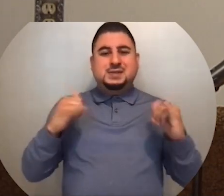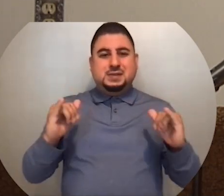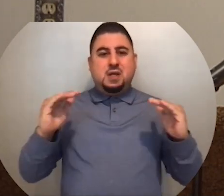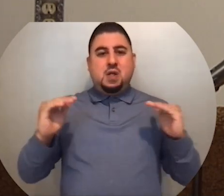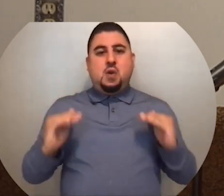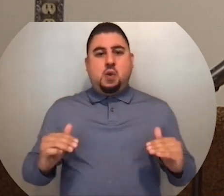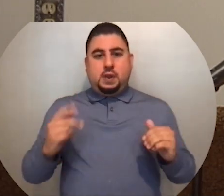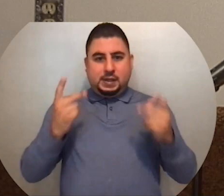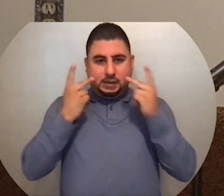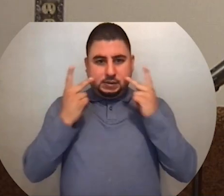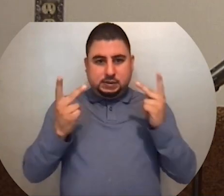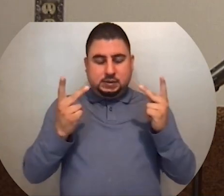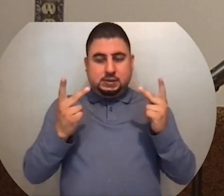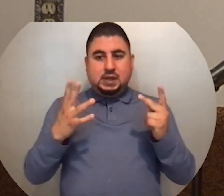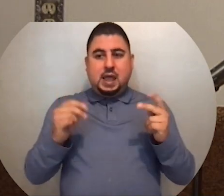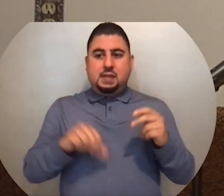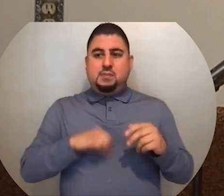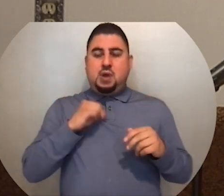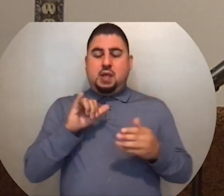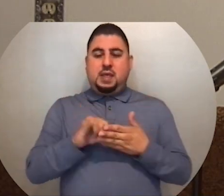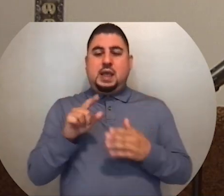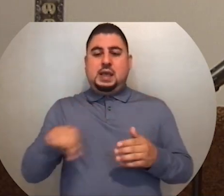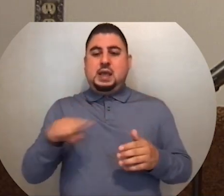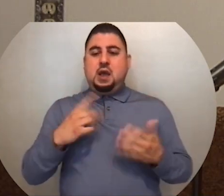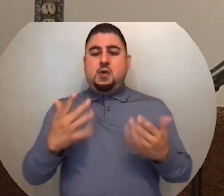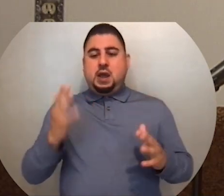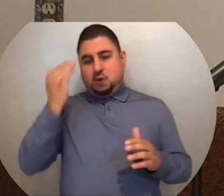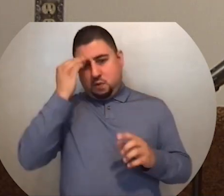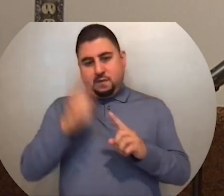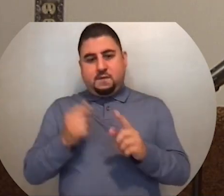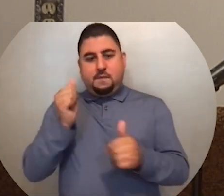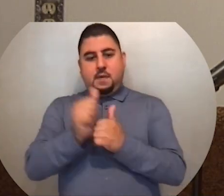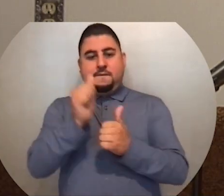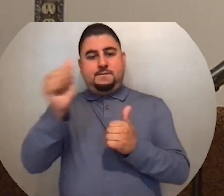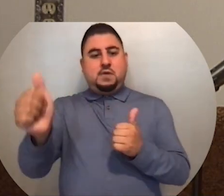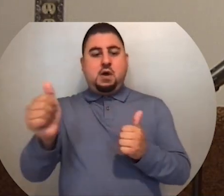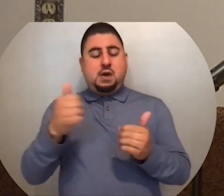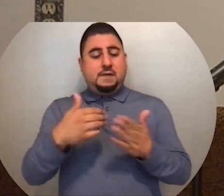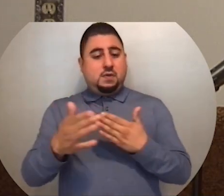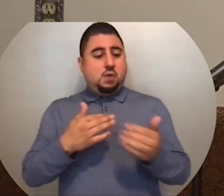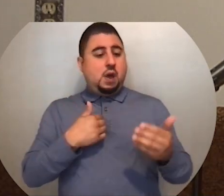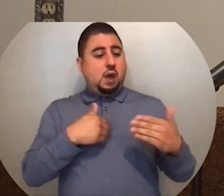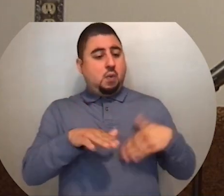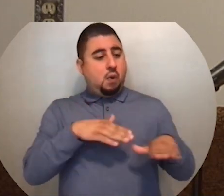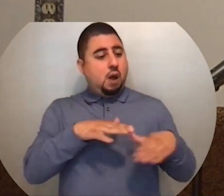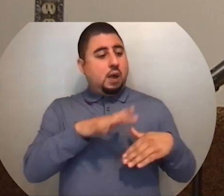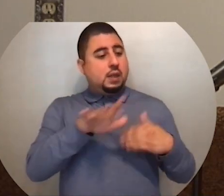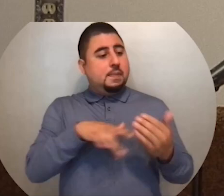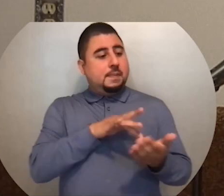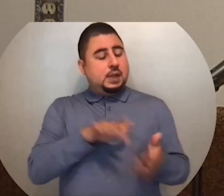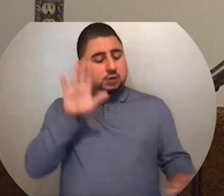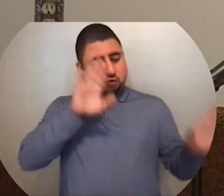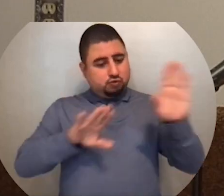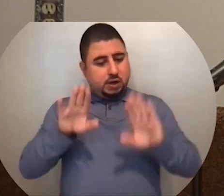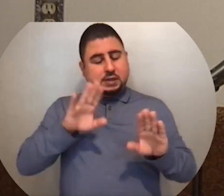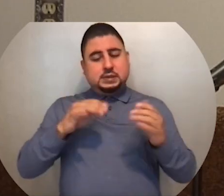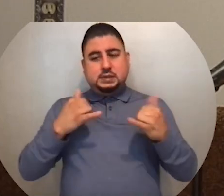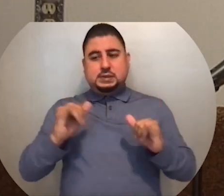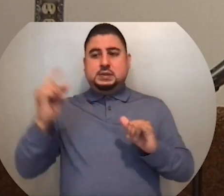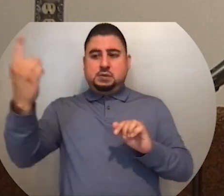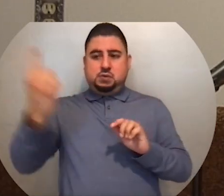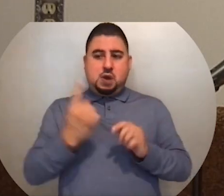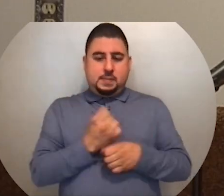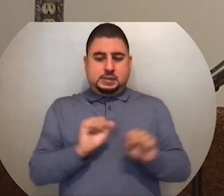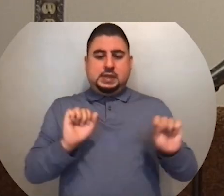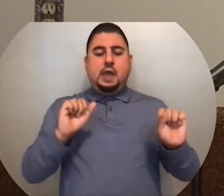lowly he sees, and the proud he knows from afar. Though I walk amid distress, you preserve